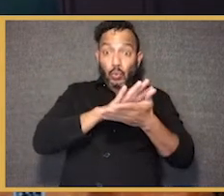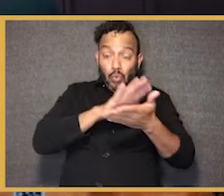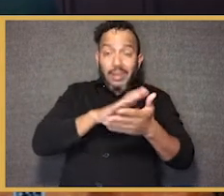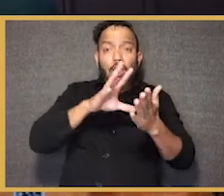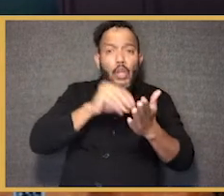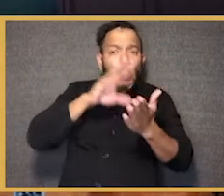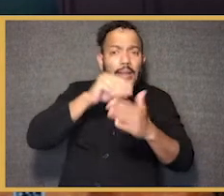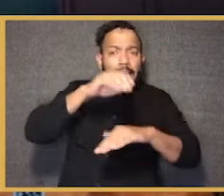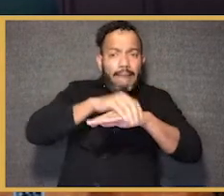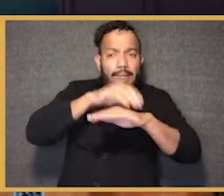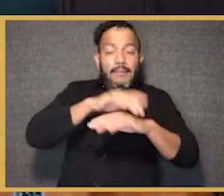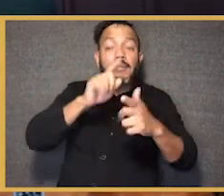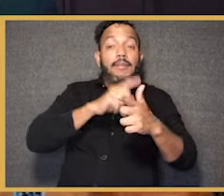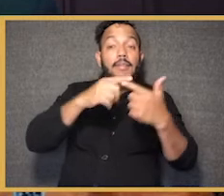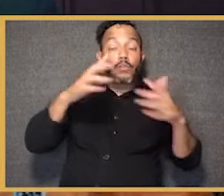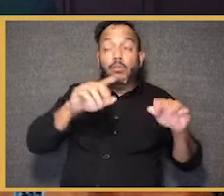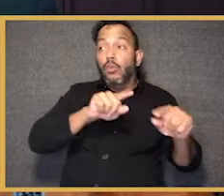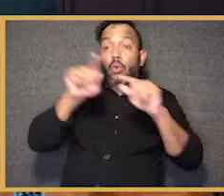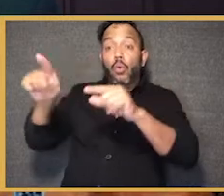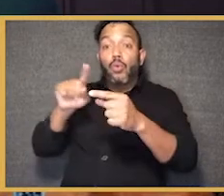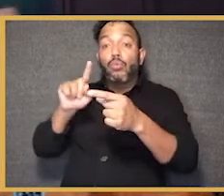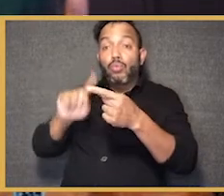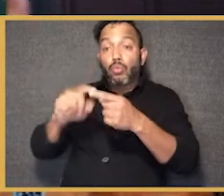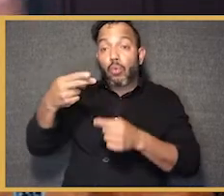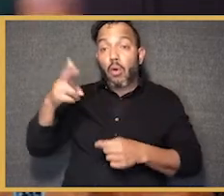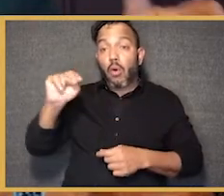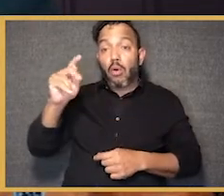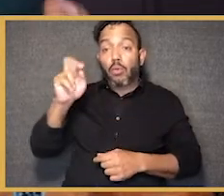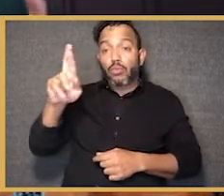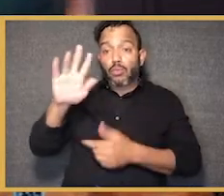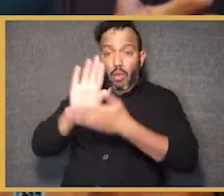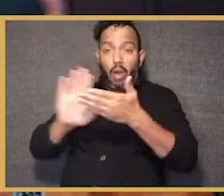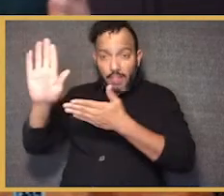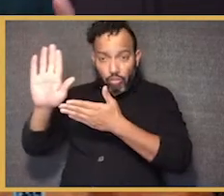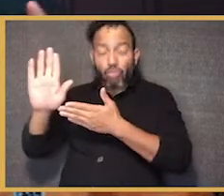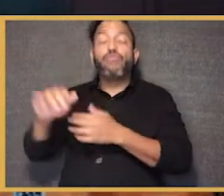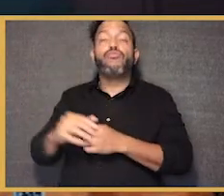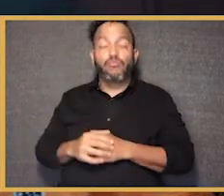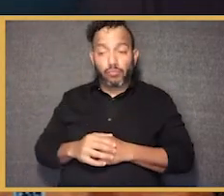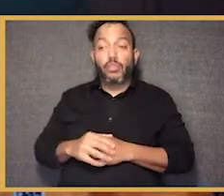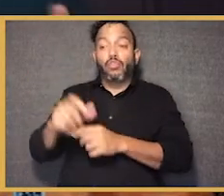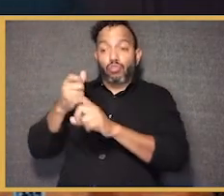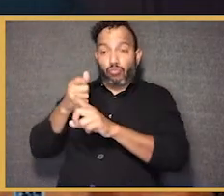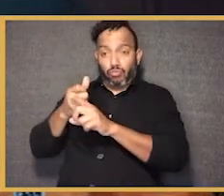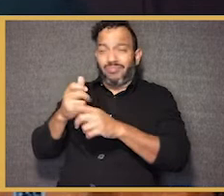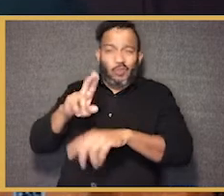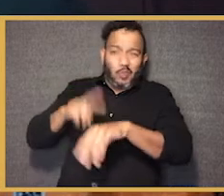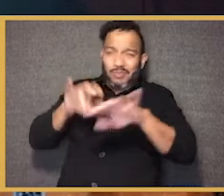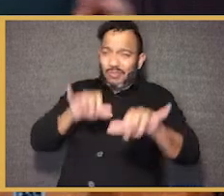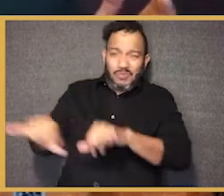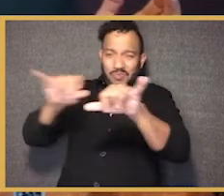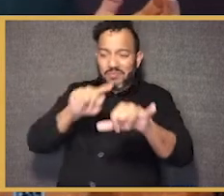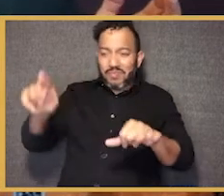went to Hunter College in the CUNY system, a sort of classic New Yorican story of a journey